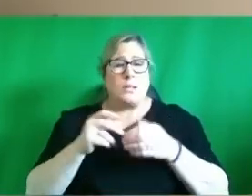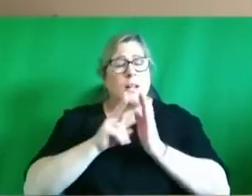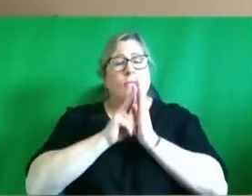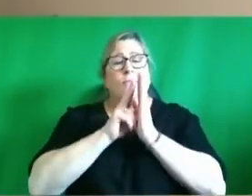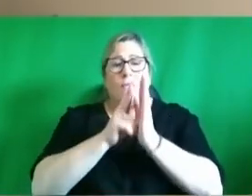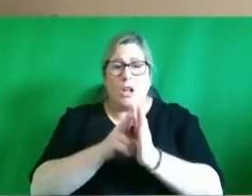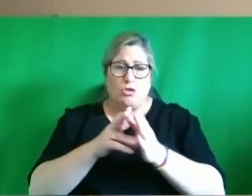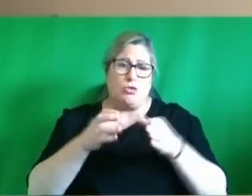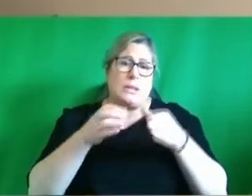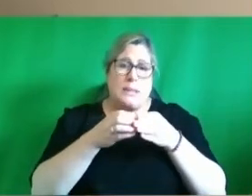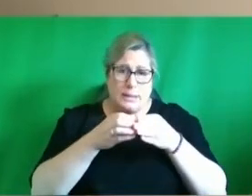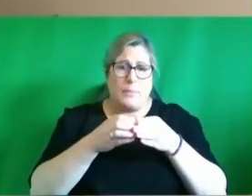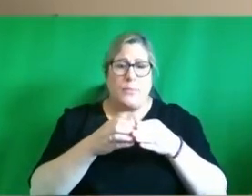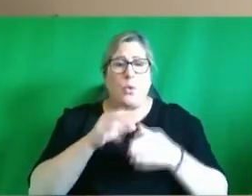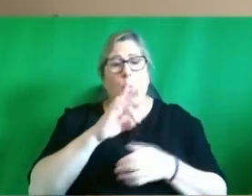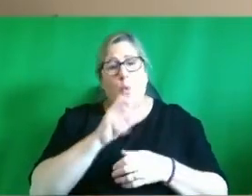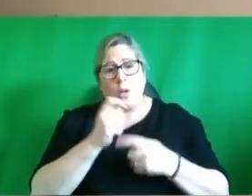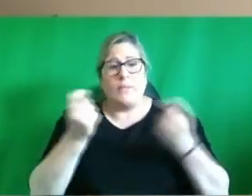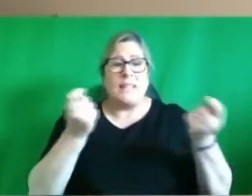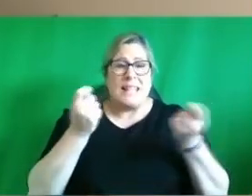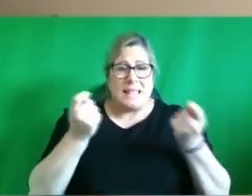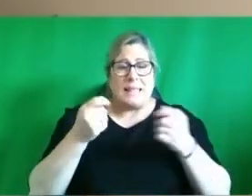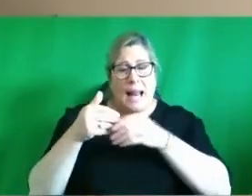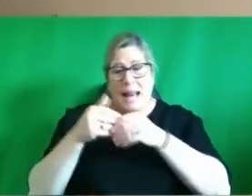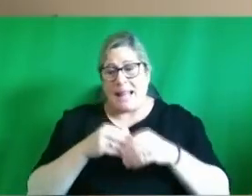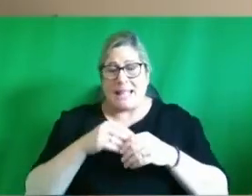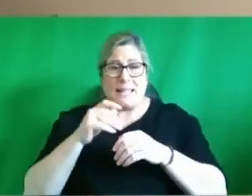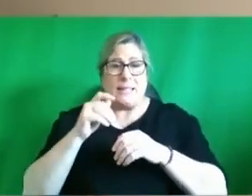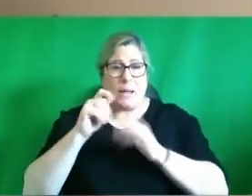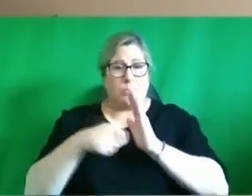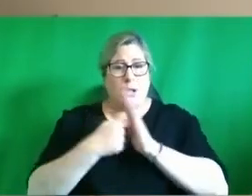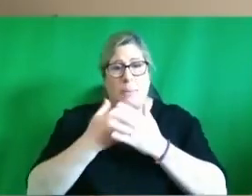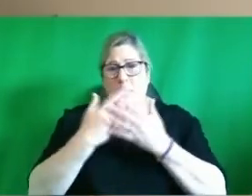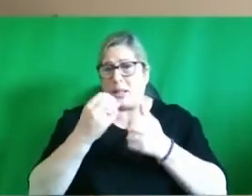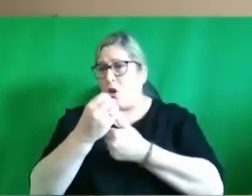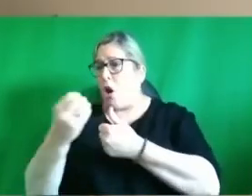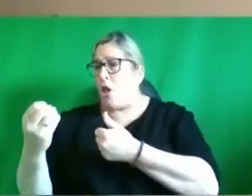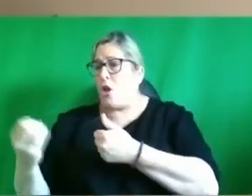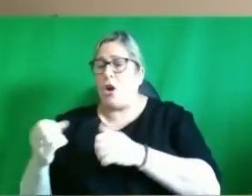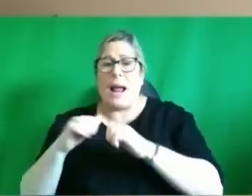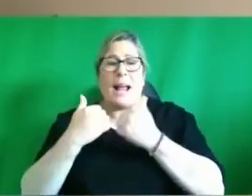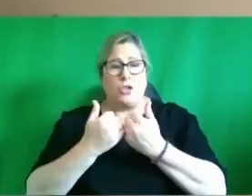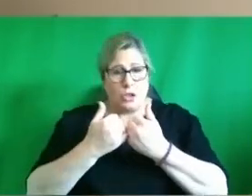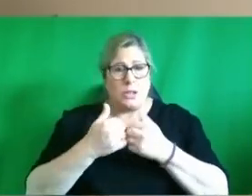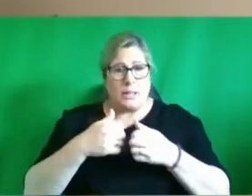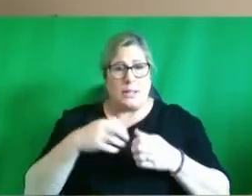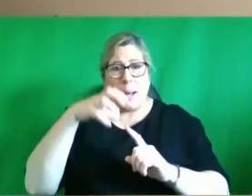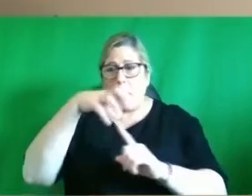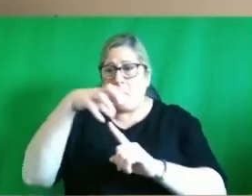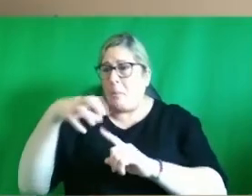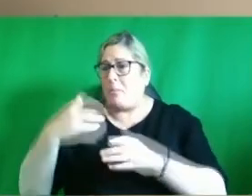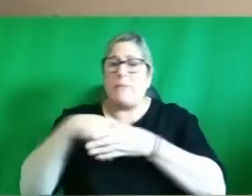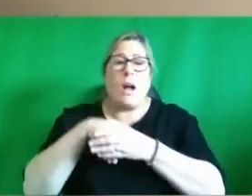the projects so while COT facilitates and leads these projects there are many other agencies and bodies involved and